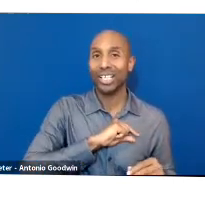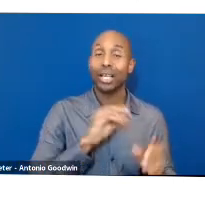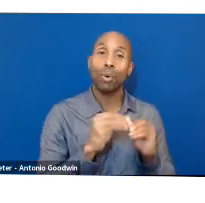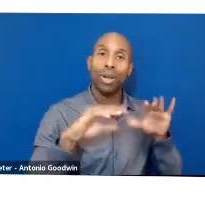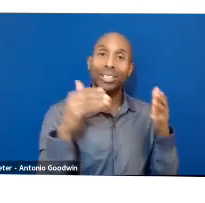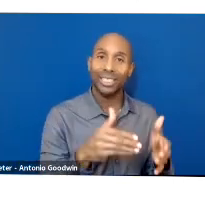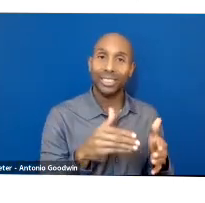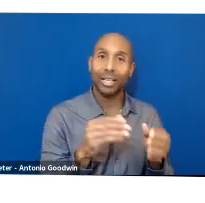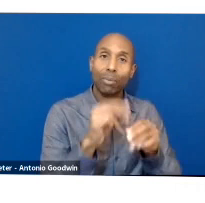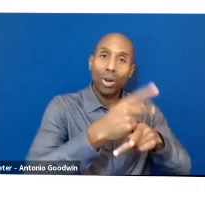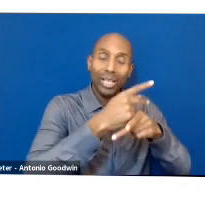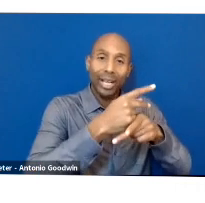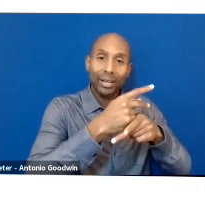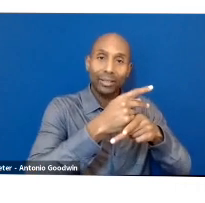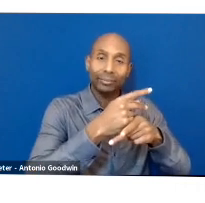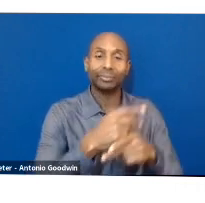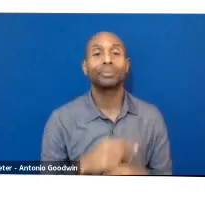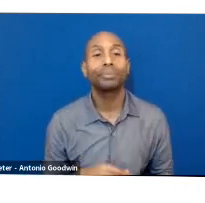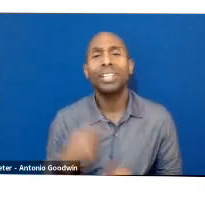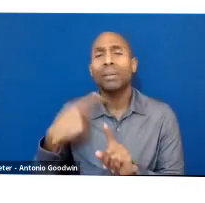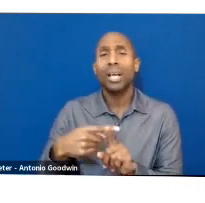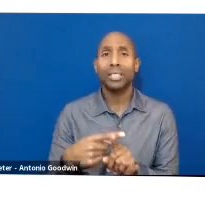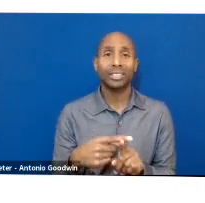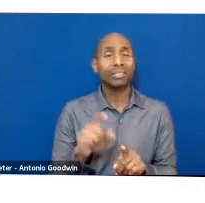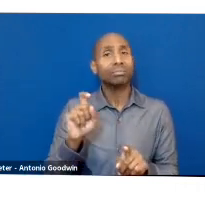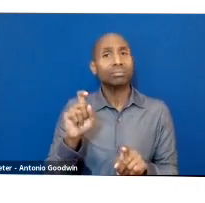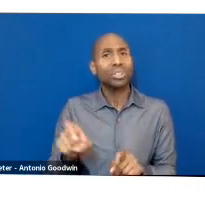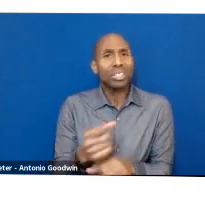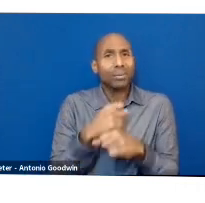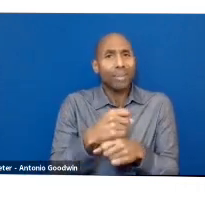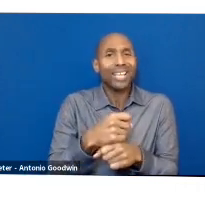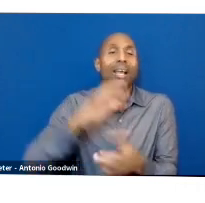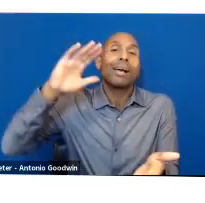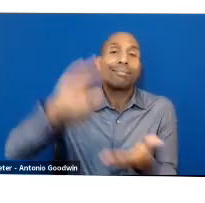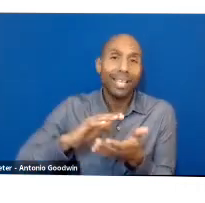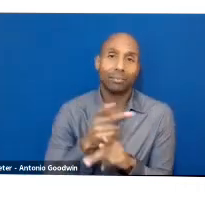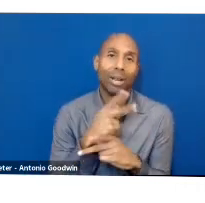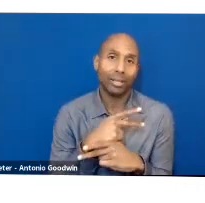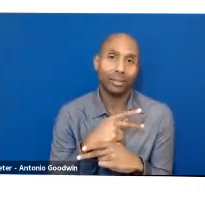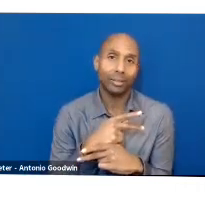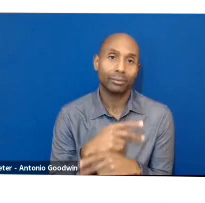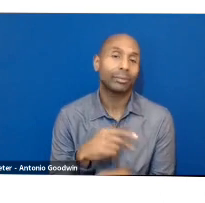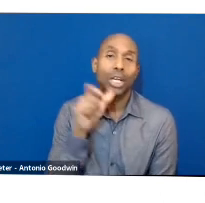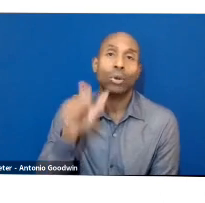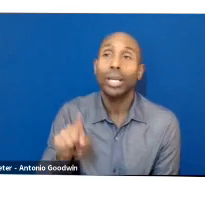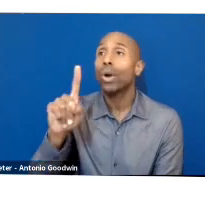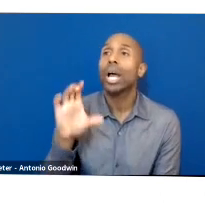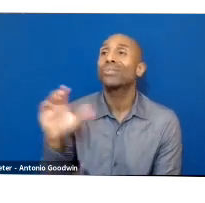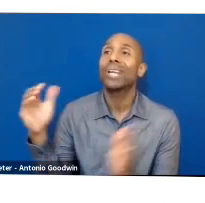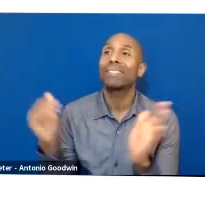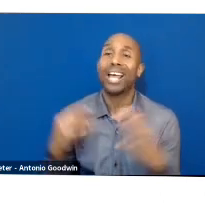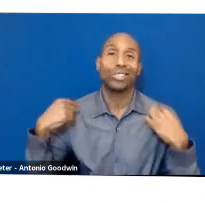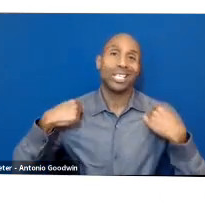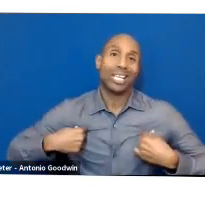make less in general. We do not need 100,000 tank tops from Forever